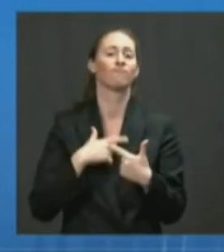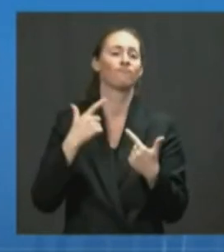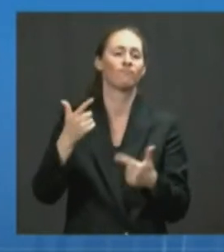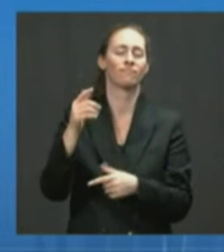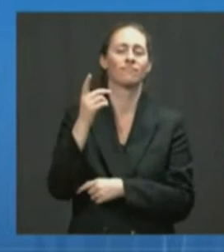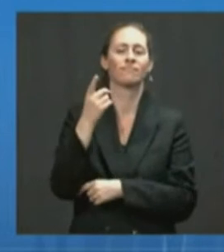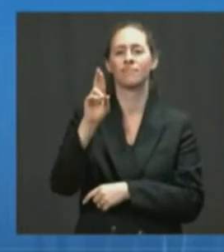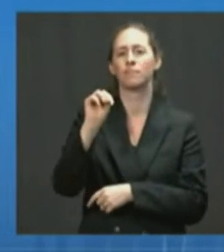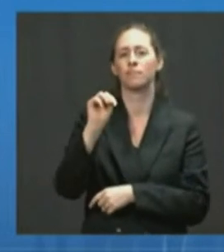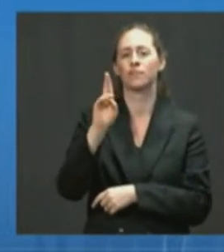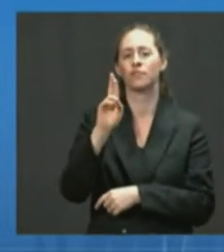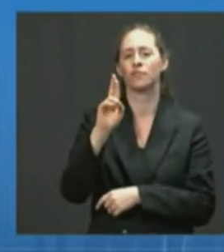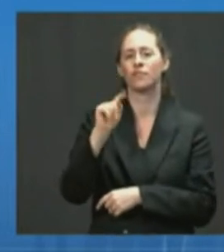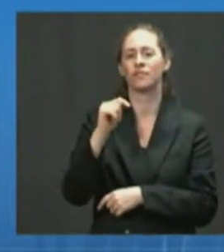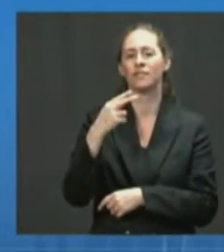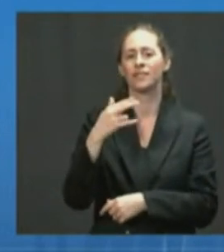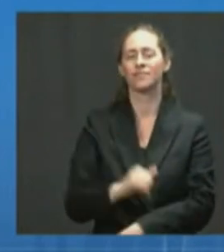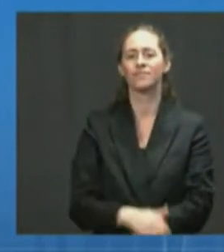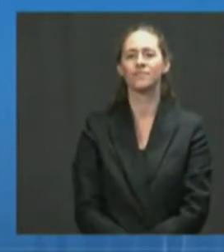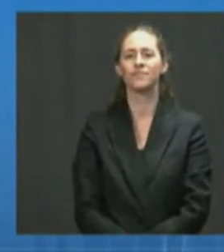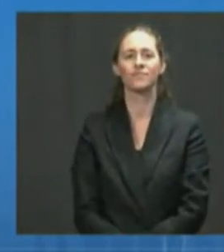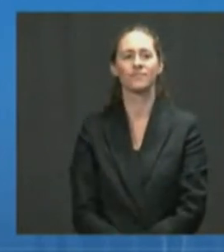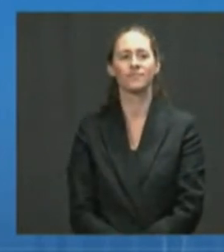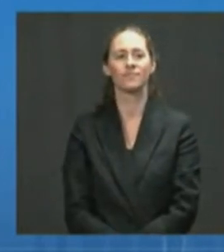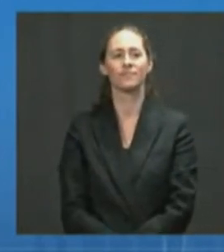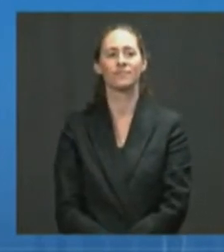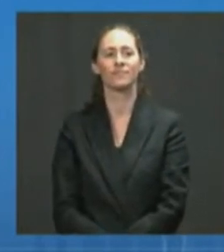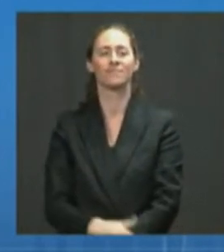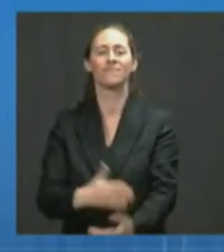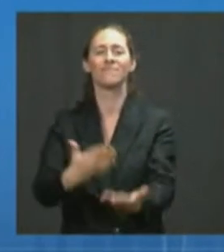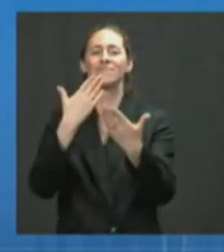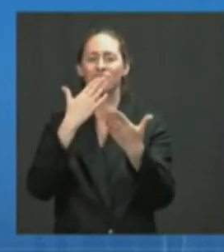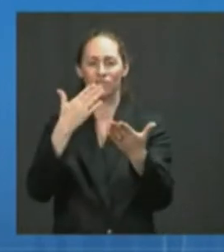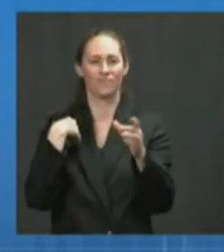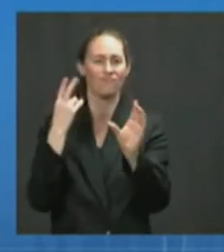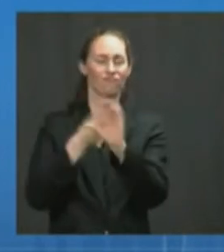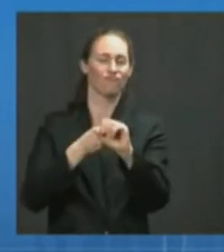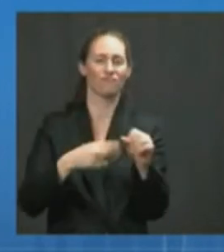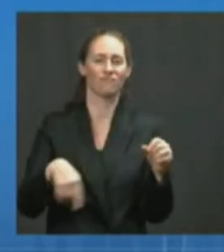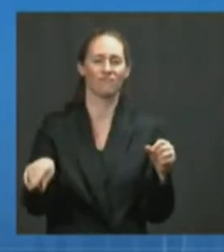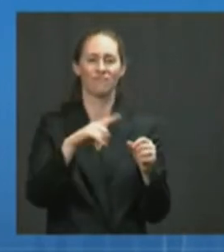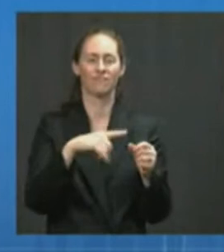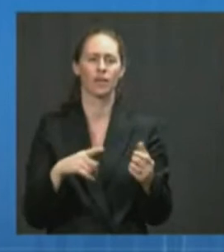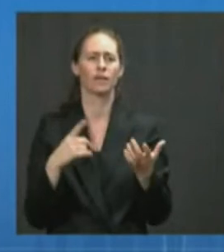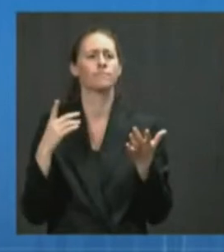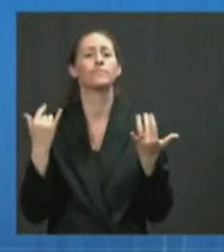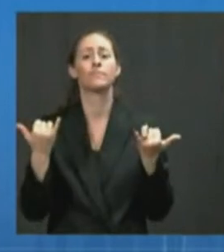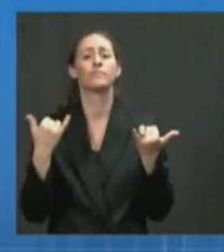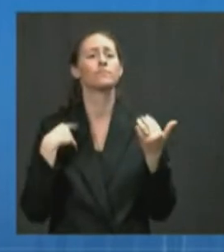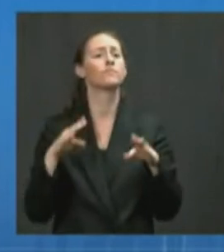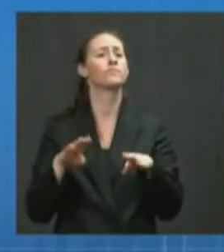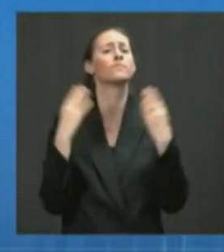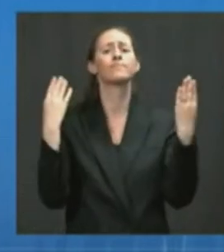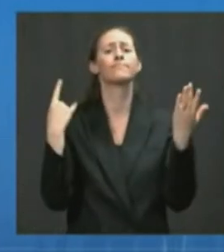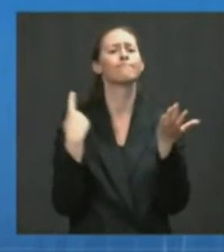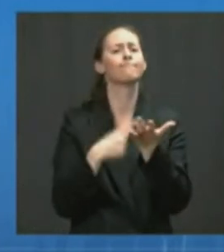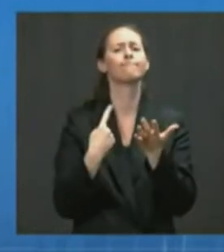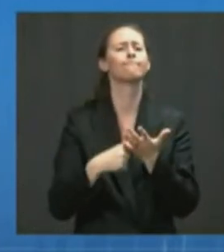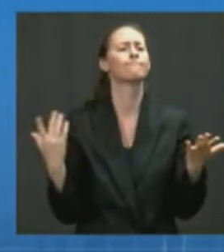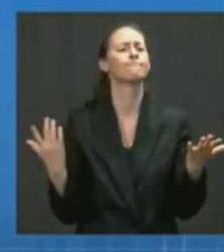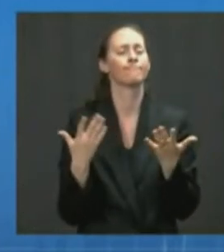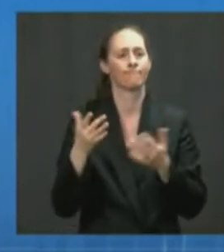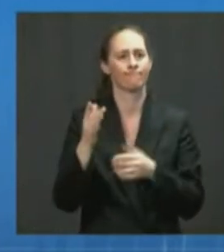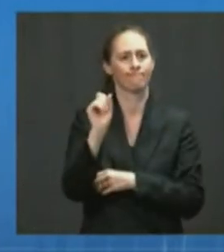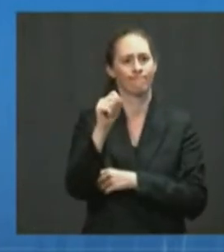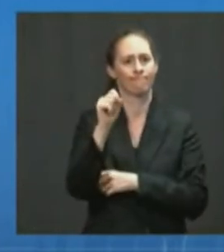Well, thank you so much, Jeff. And it's great to be with all of you again today. I'll start just by acknowledging the obvious, what